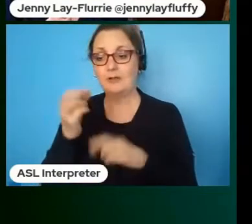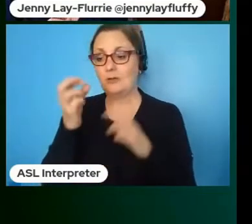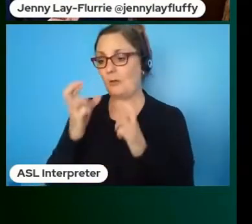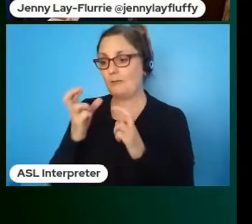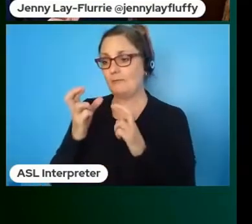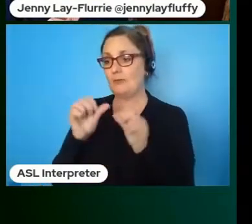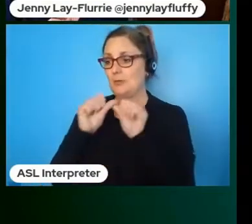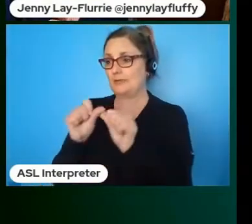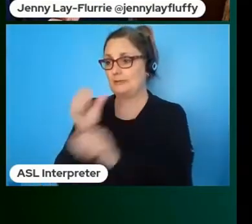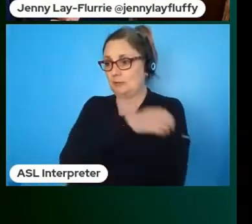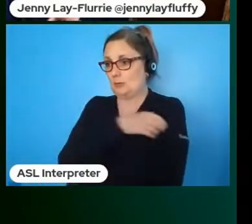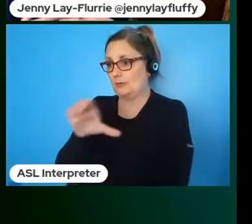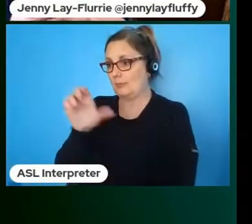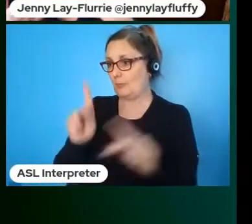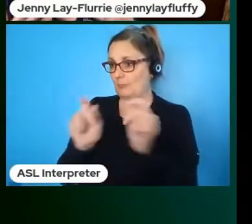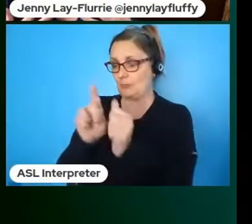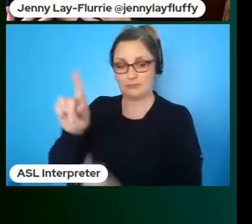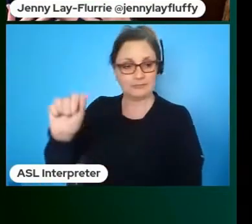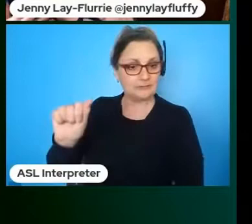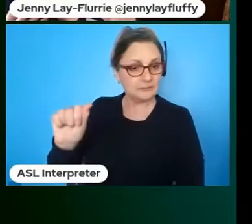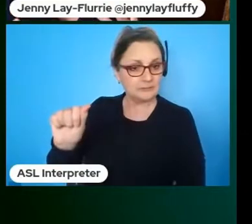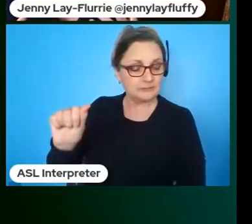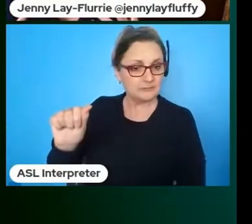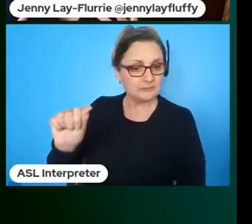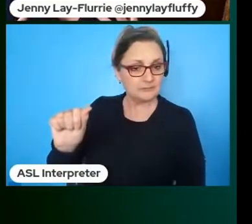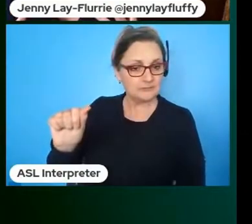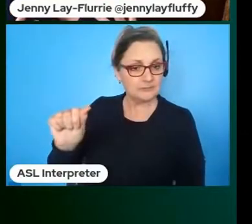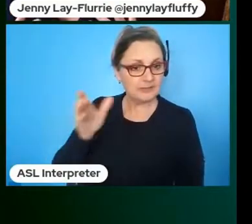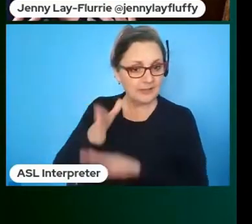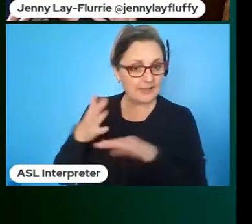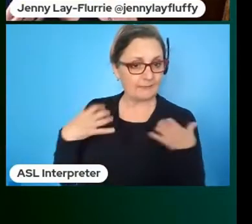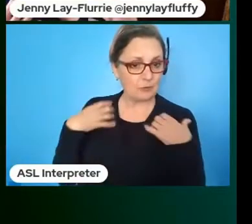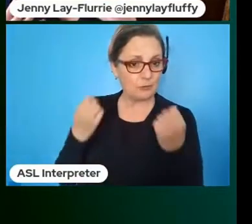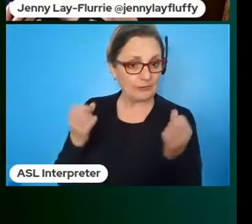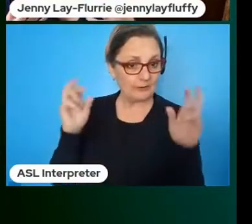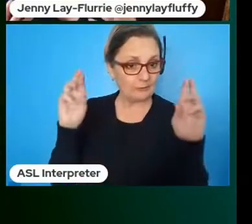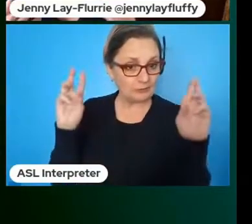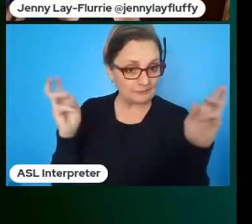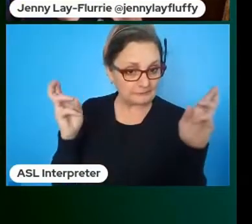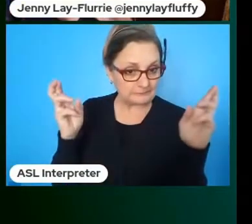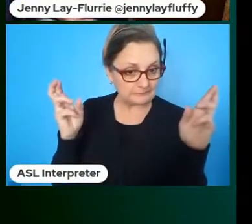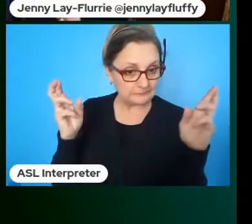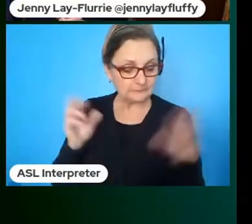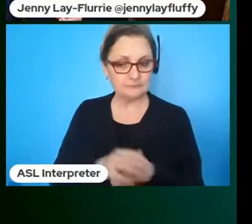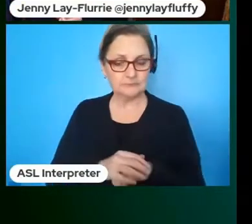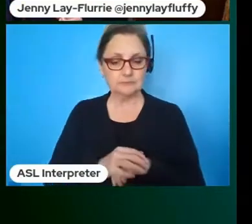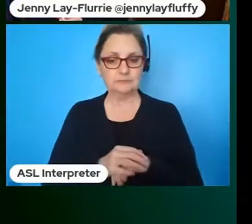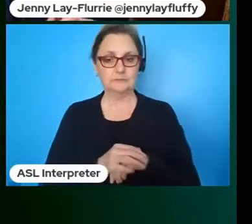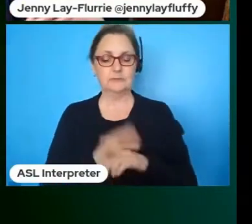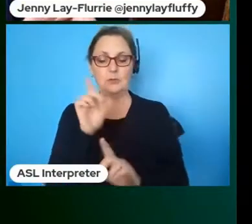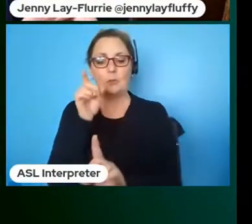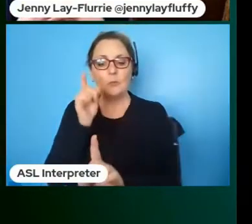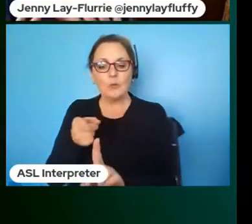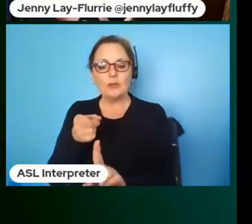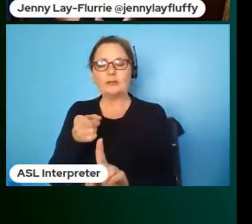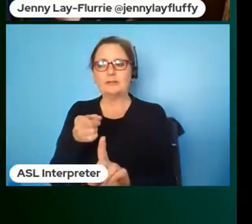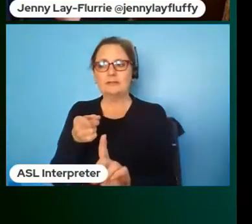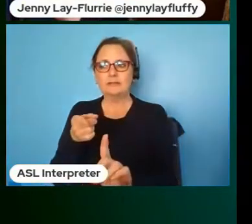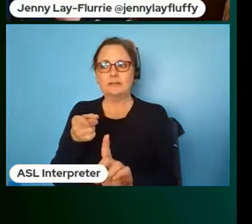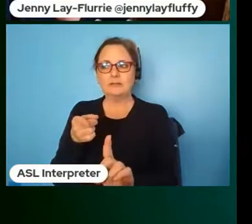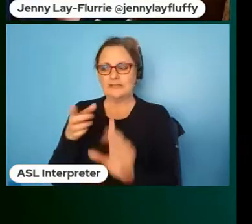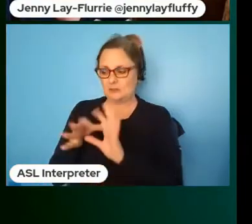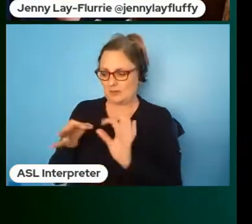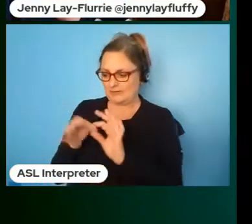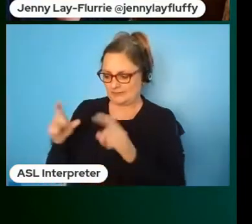but i think the key point is that there is a lot more we can do one of the most exciting